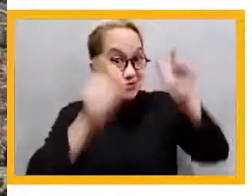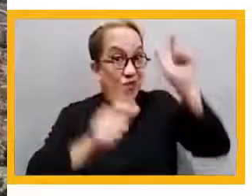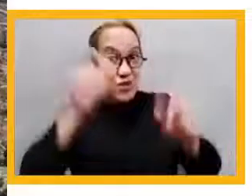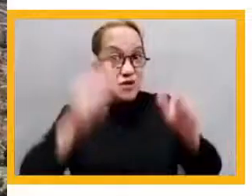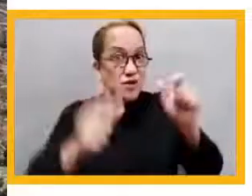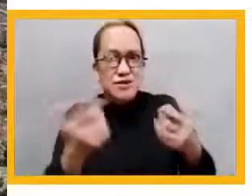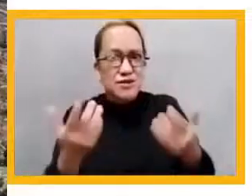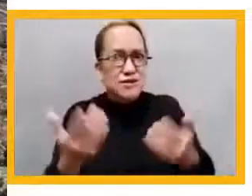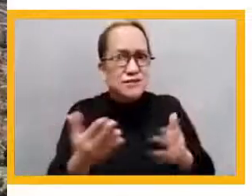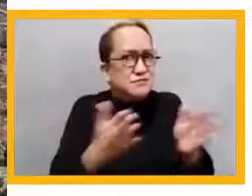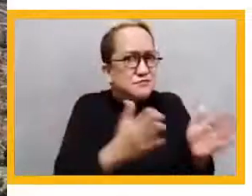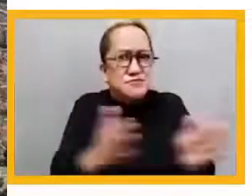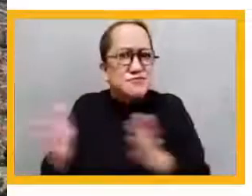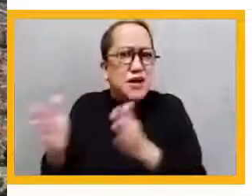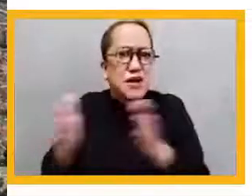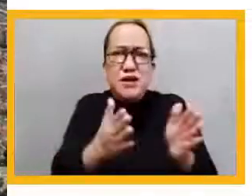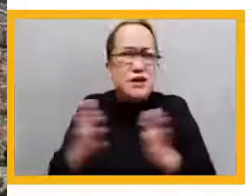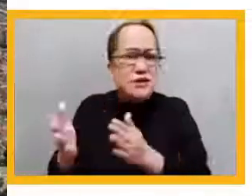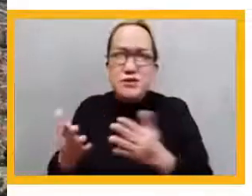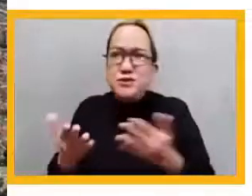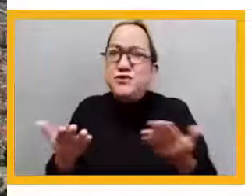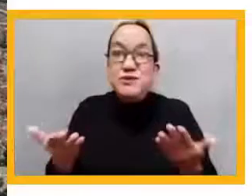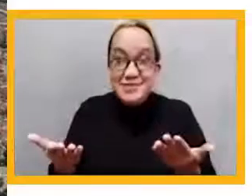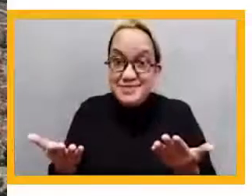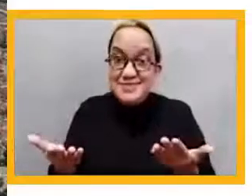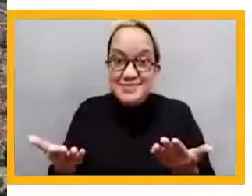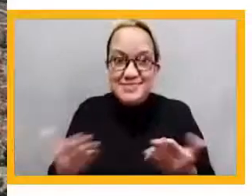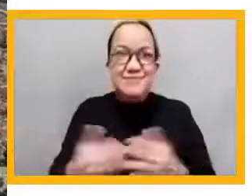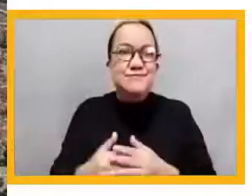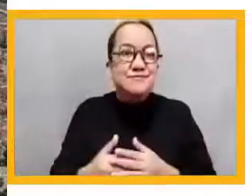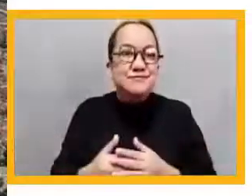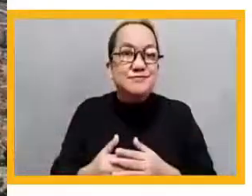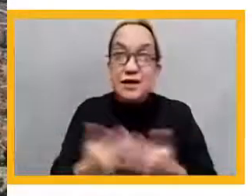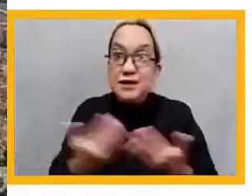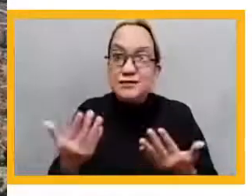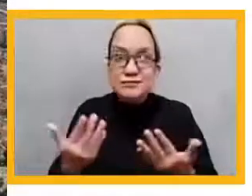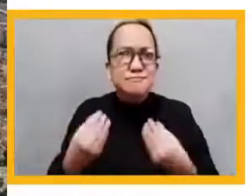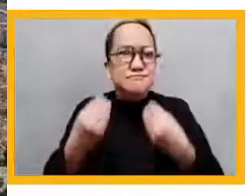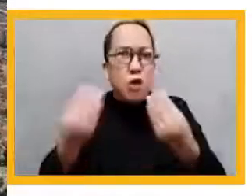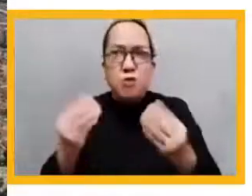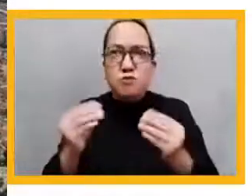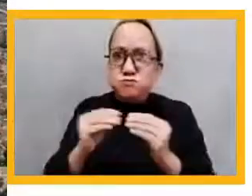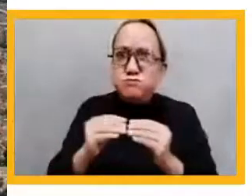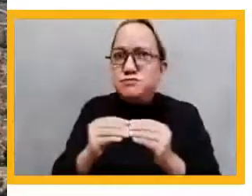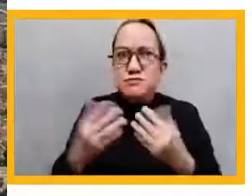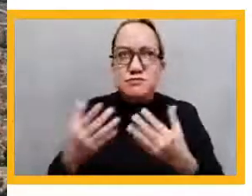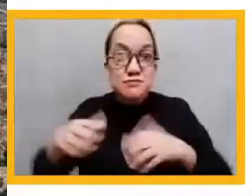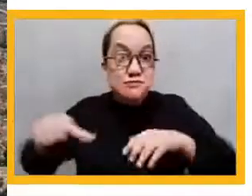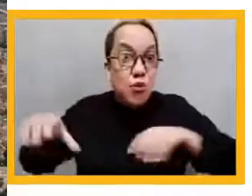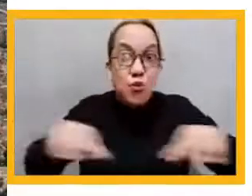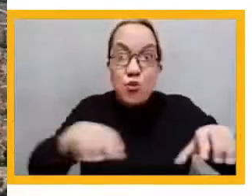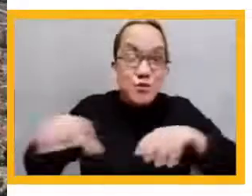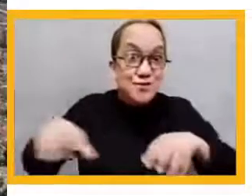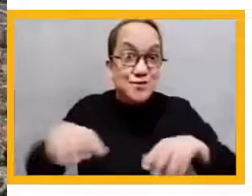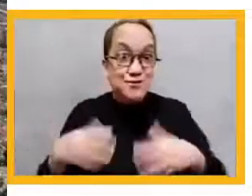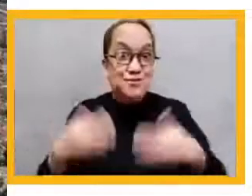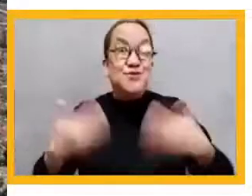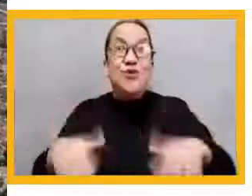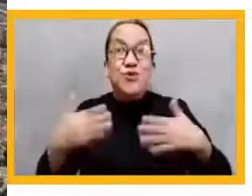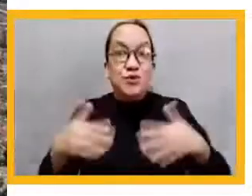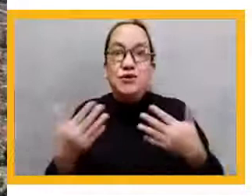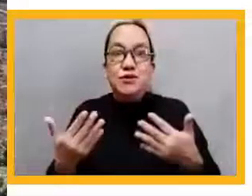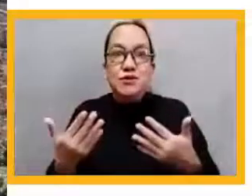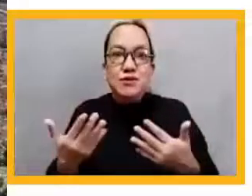makes provisions for active learning and civic and has a close relationship to the community and to the parents